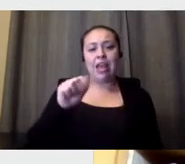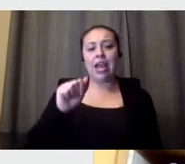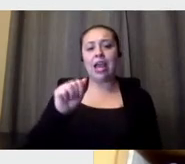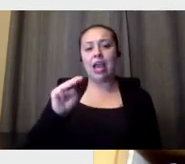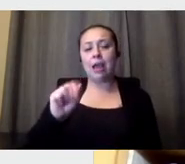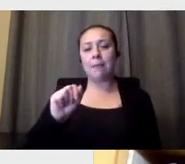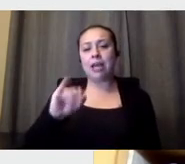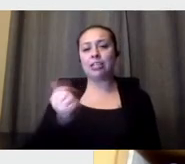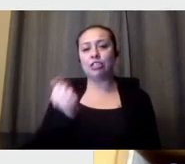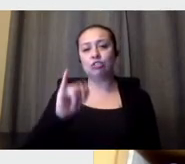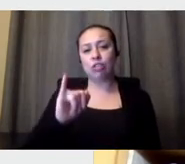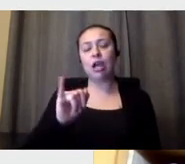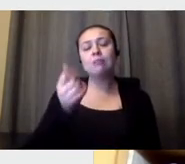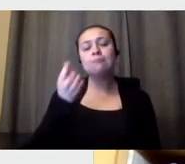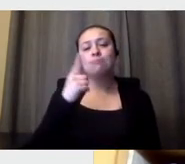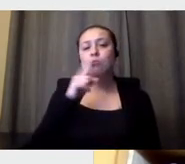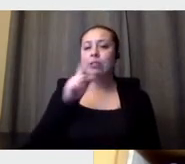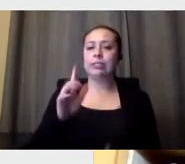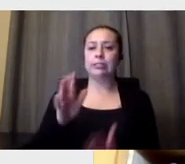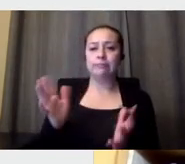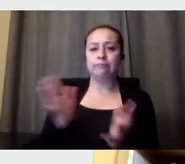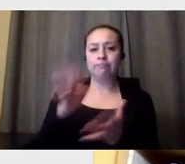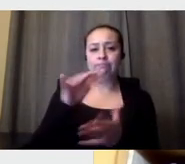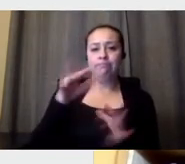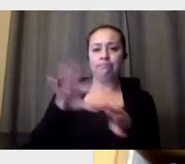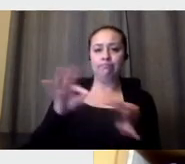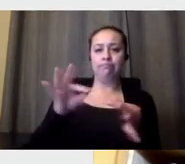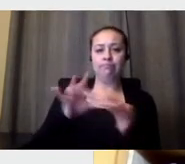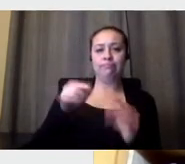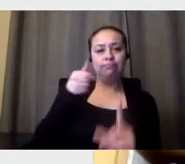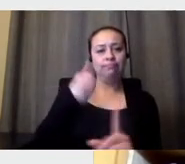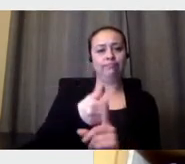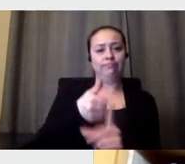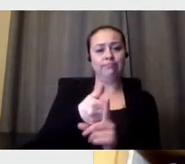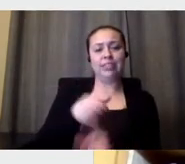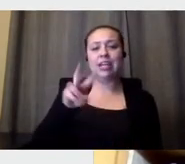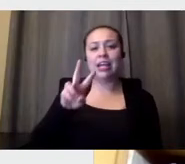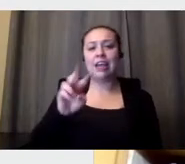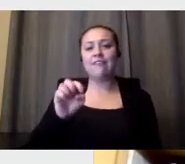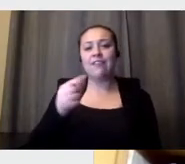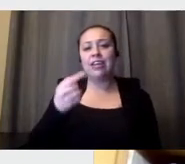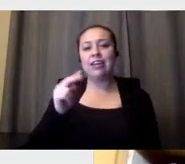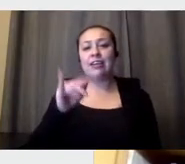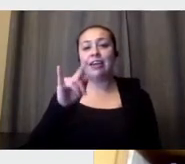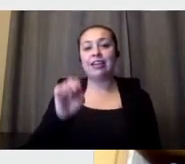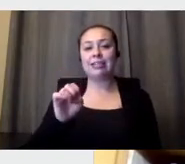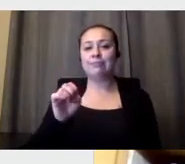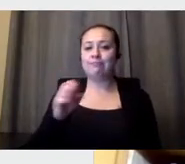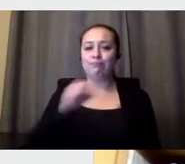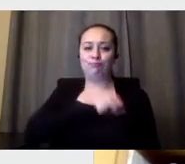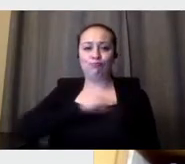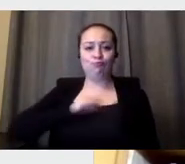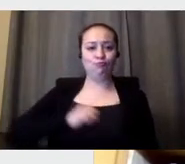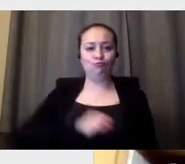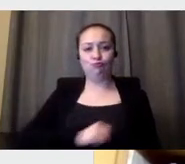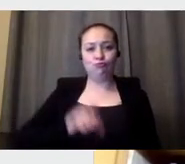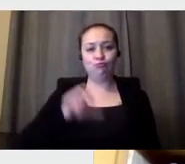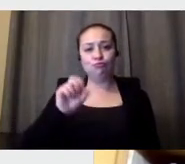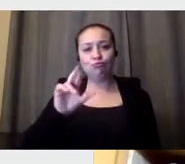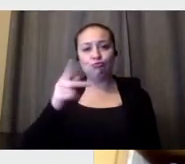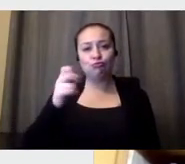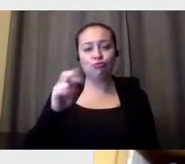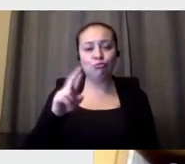playfully refer to in the center as a Vignelli superfan. Clearly his passion for the Vignelli's